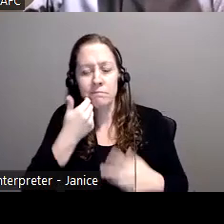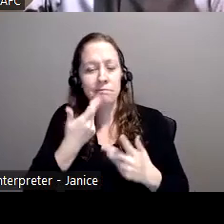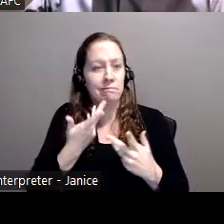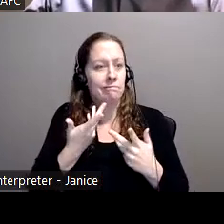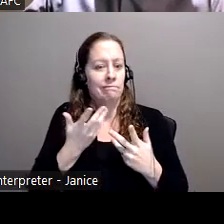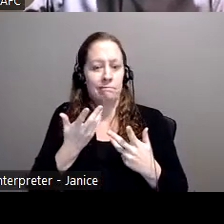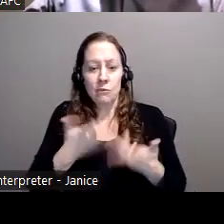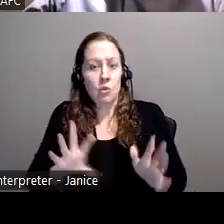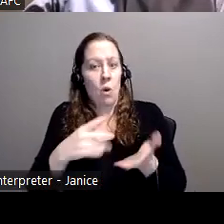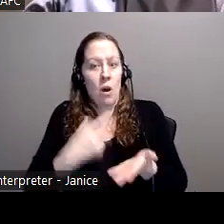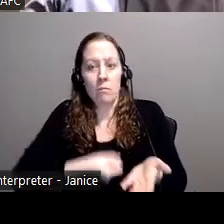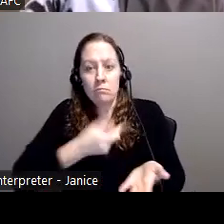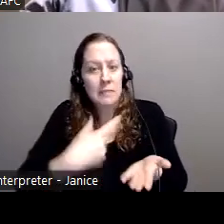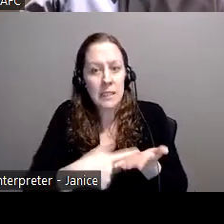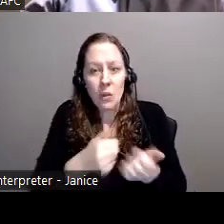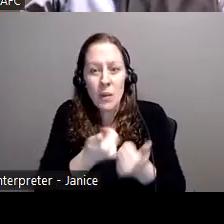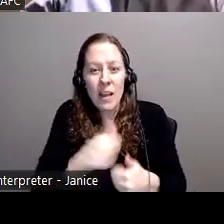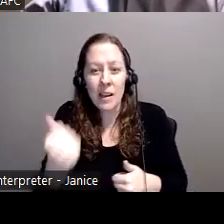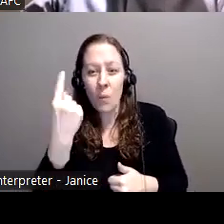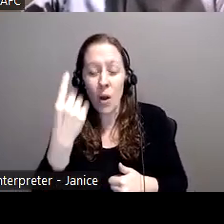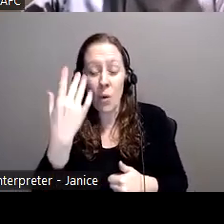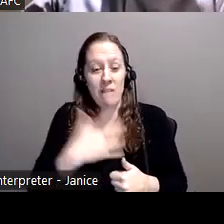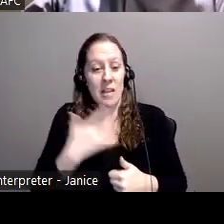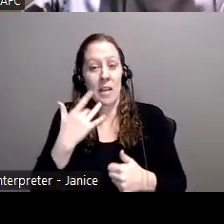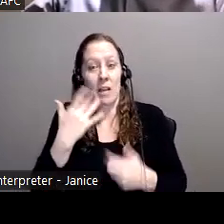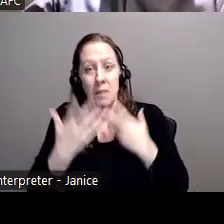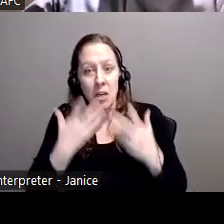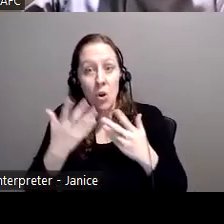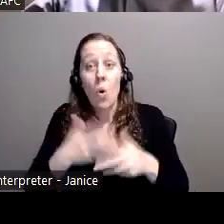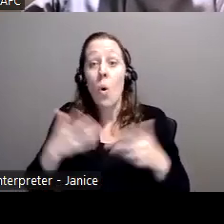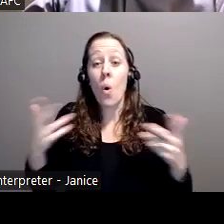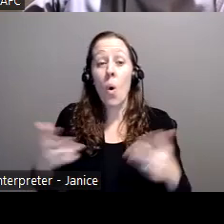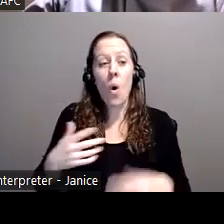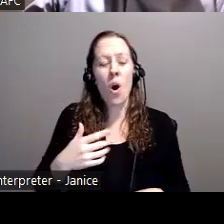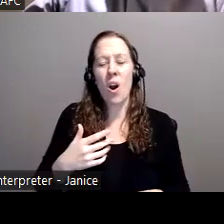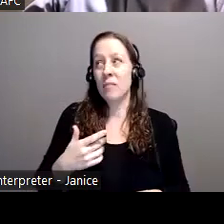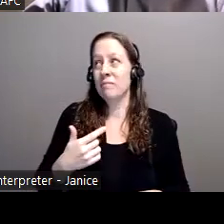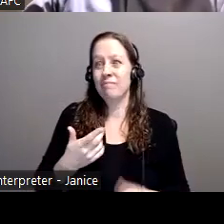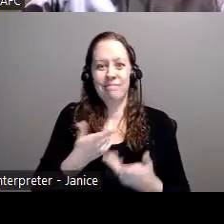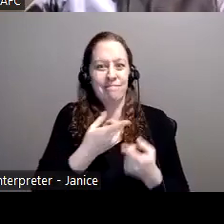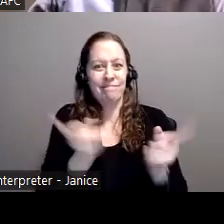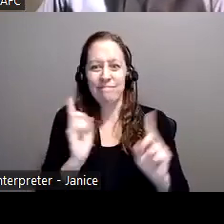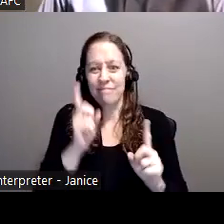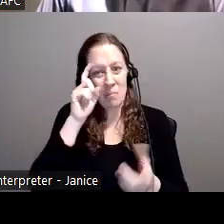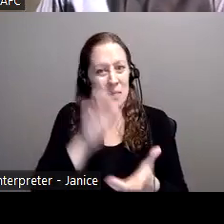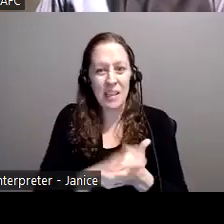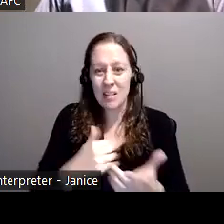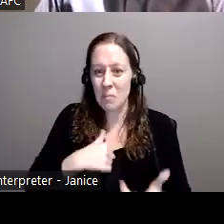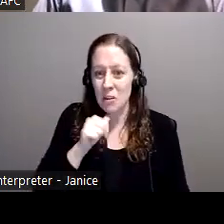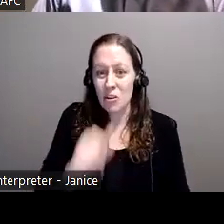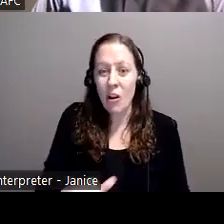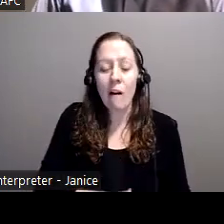don't want to discuss it with anybody. They may have the perception that no one will believe them or the law enforcement won't